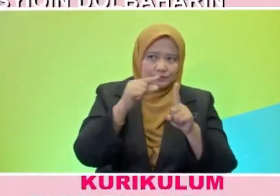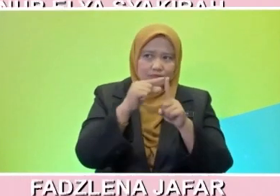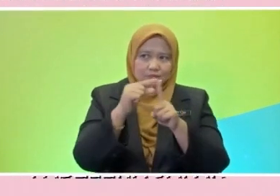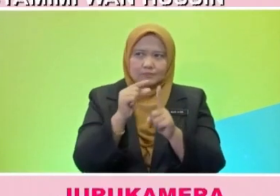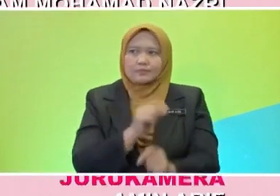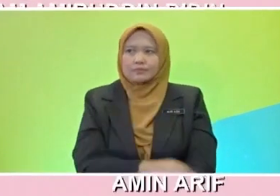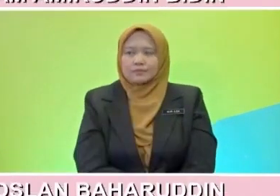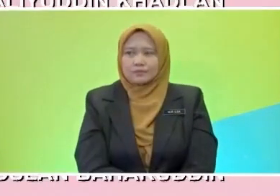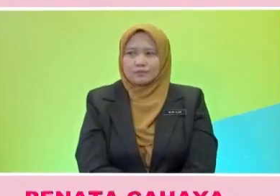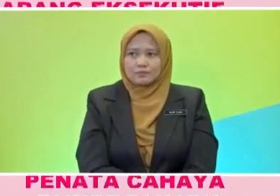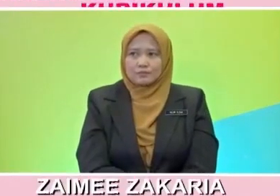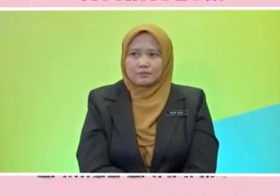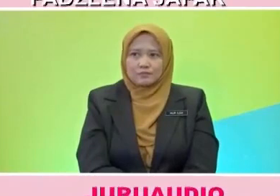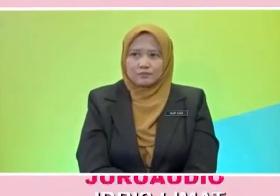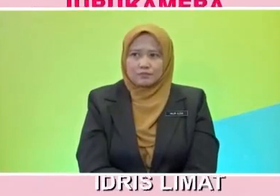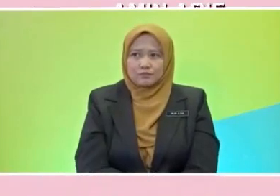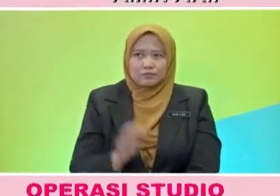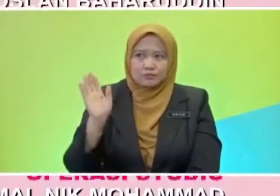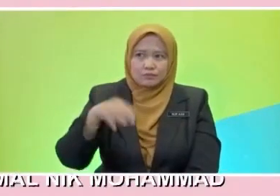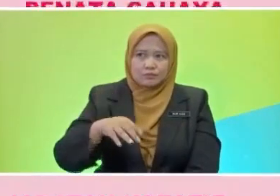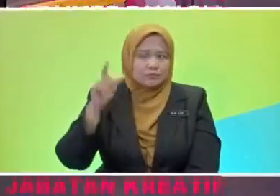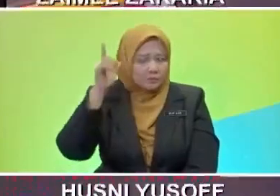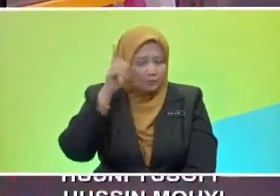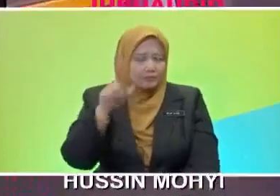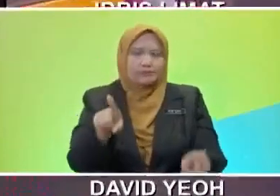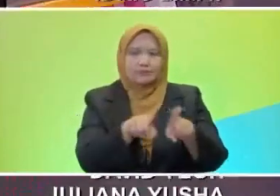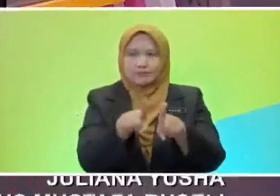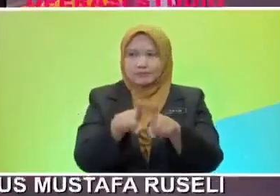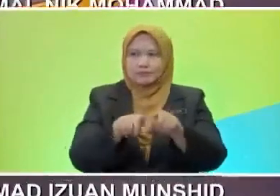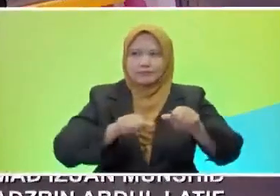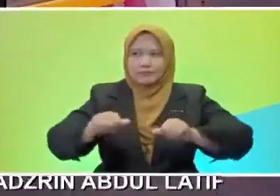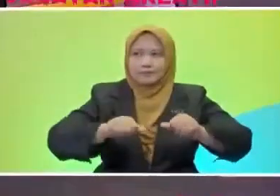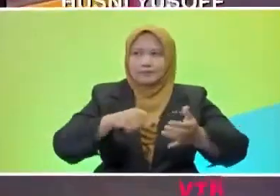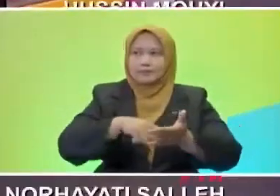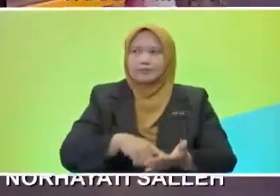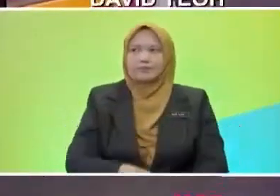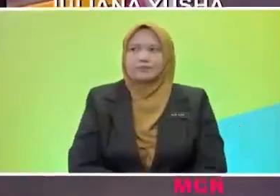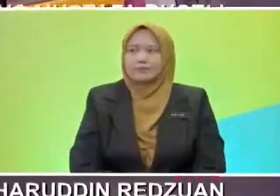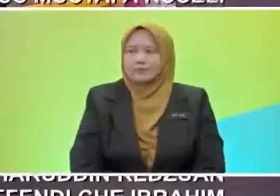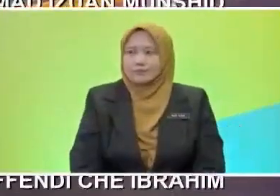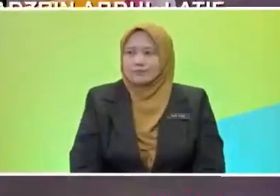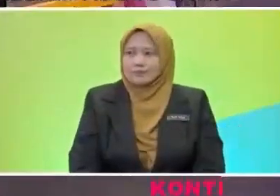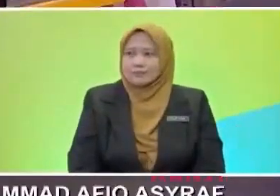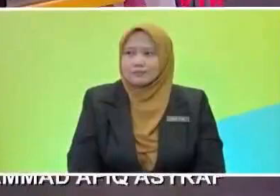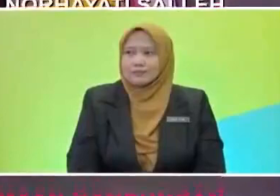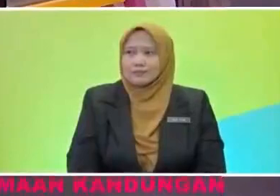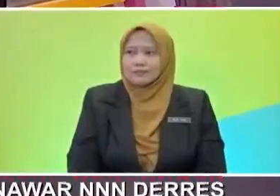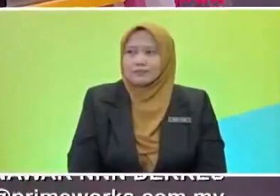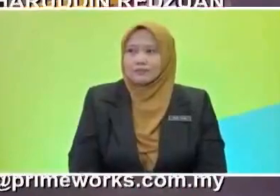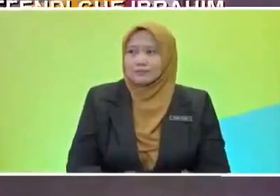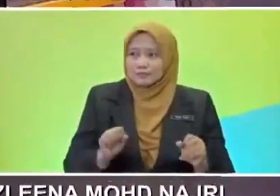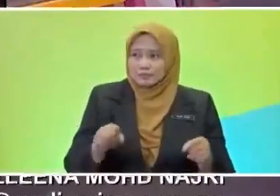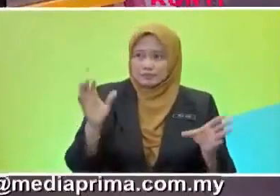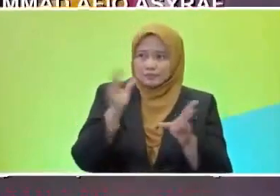Chris? Okay, so everyone else watching at home, you can also join me on this activity, okay? So, where is the first word built? Can you find?